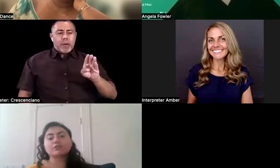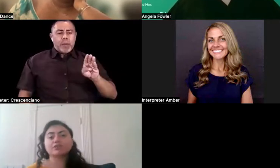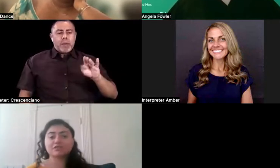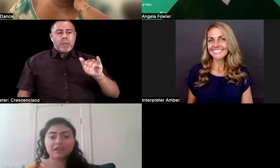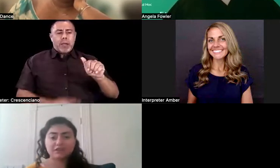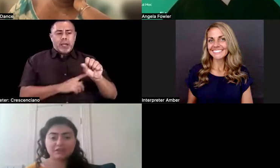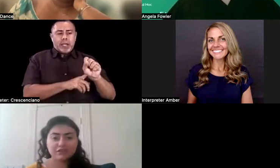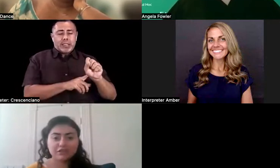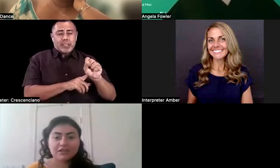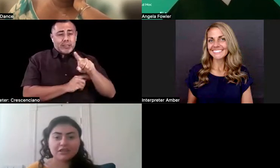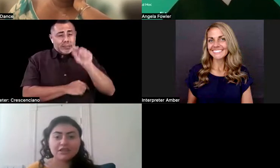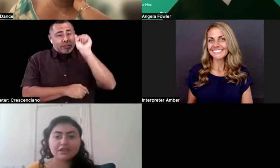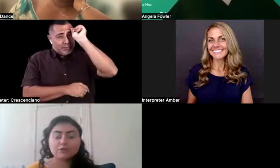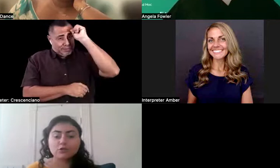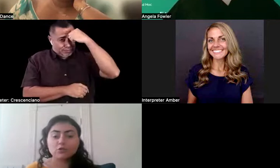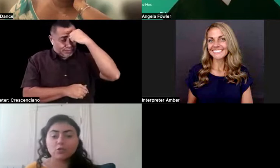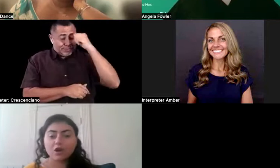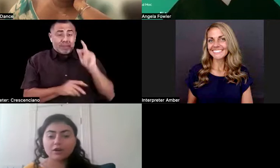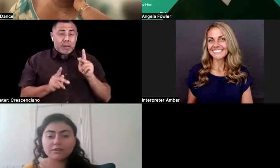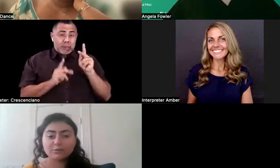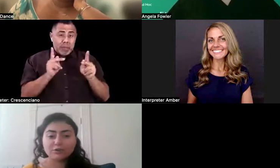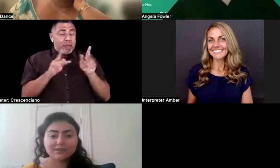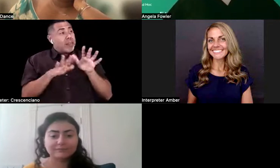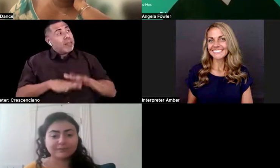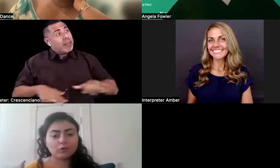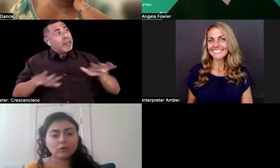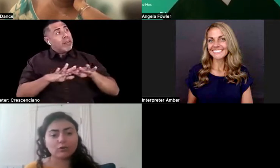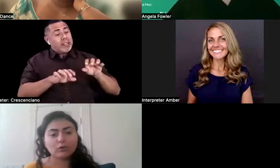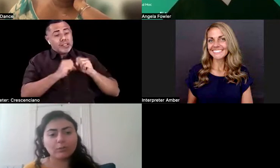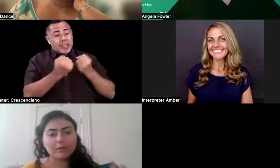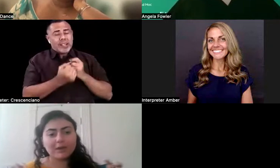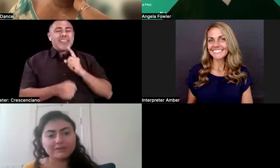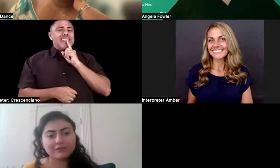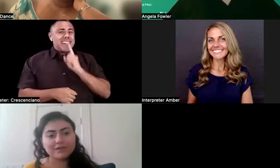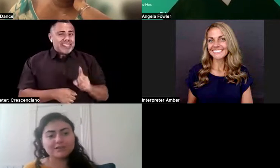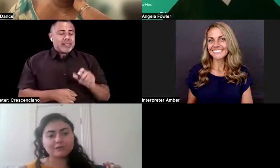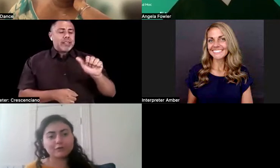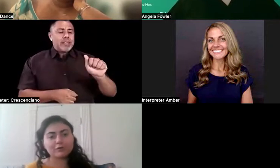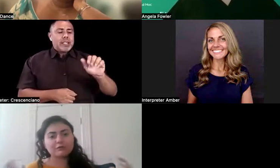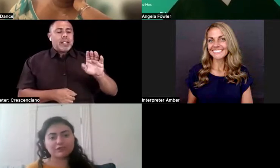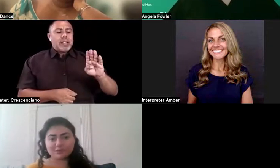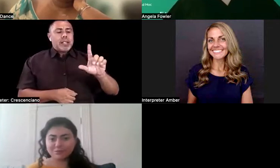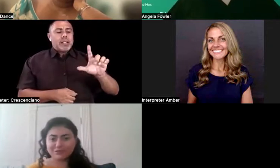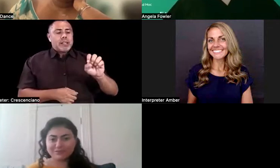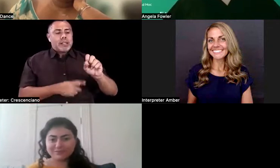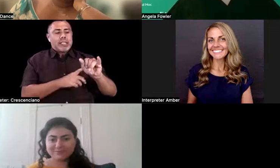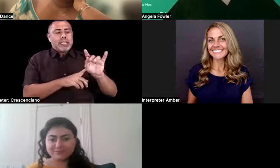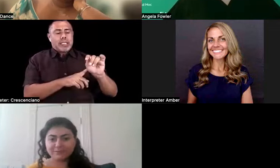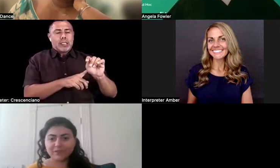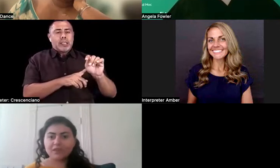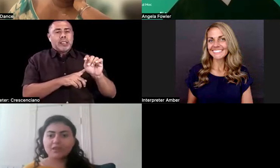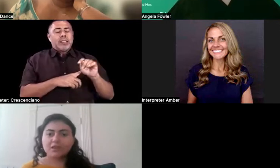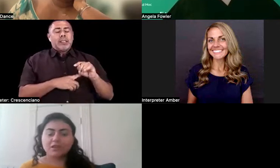in an ableist society. If you are someone that, quote unquote, benefits from invisibility.